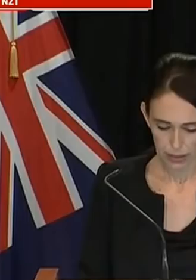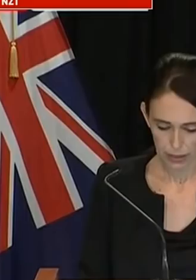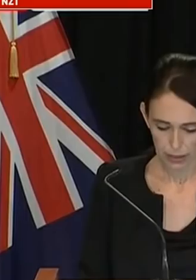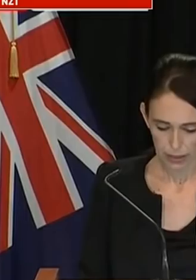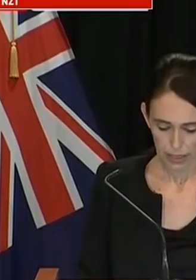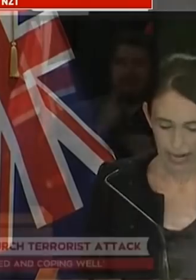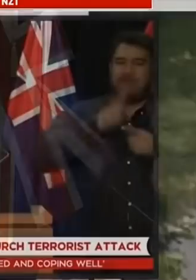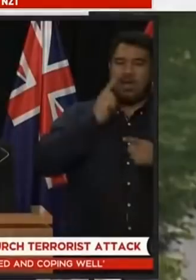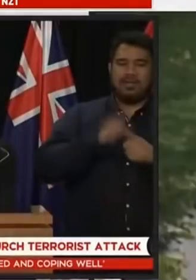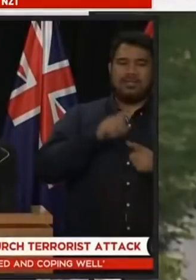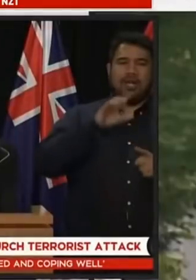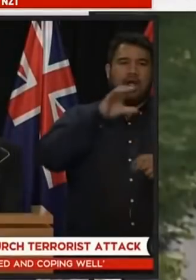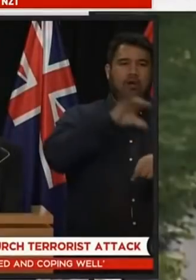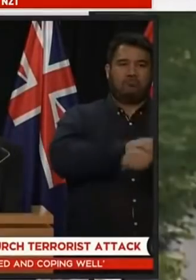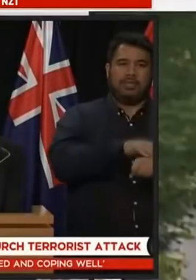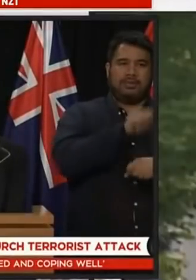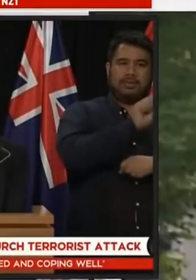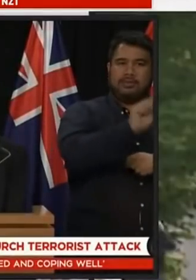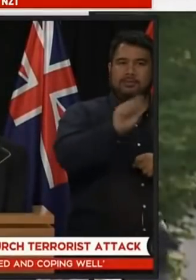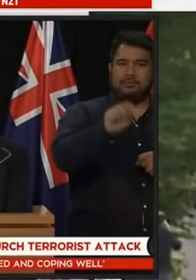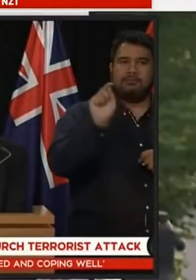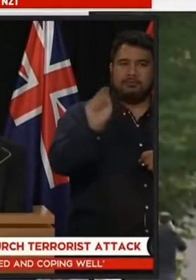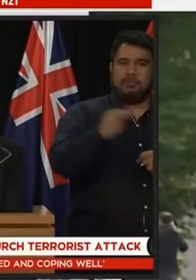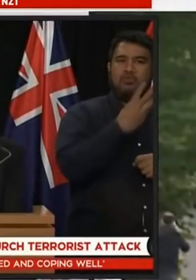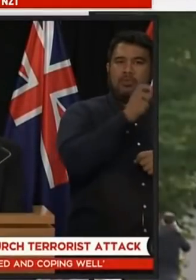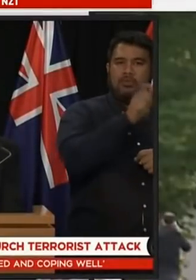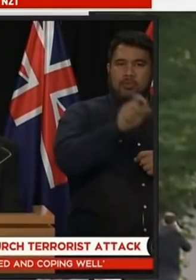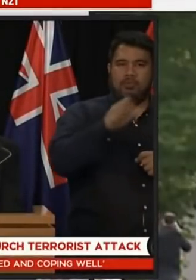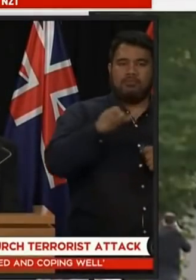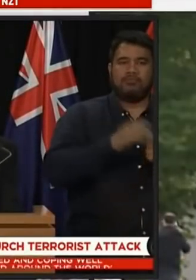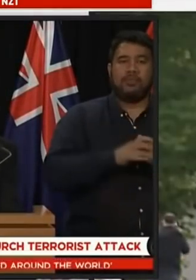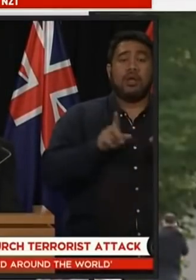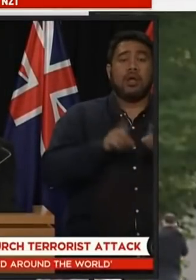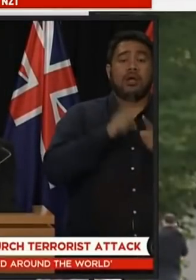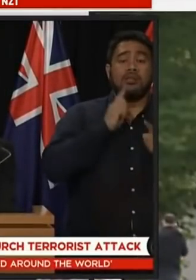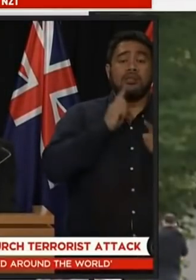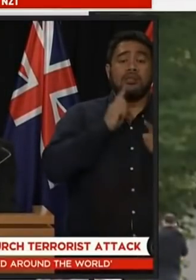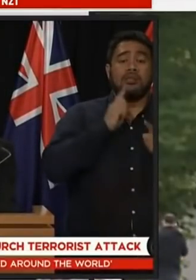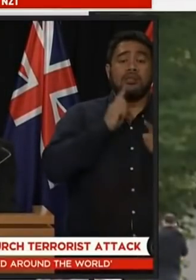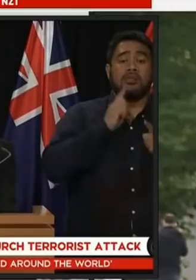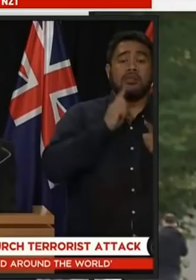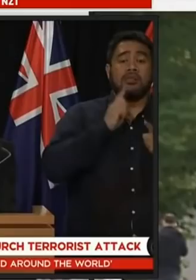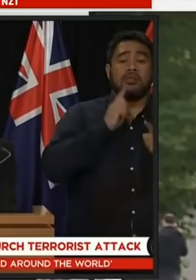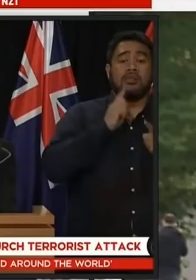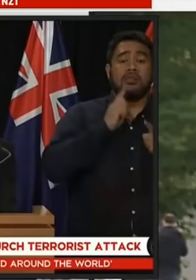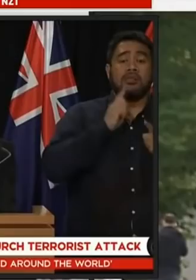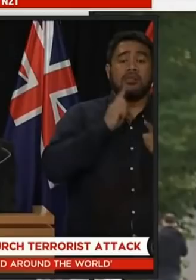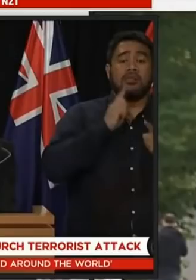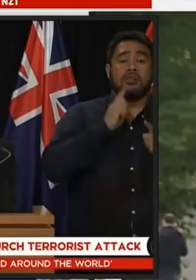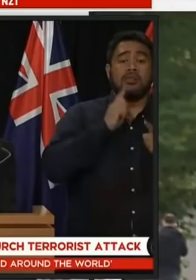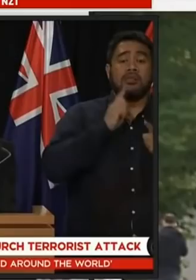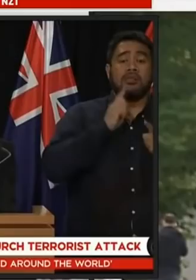and as i've said a man will appear in court this morning well that ought to fix it